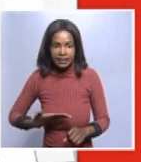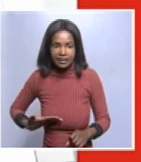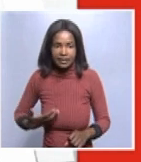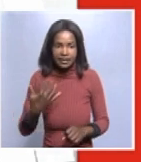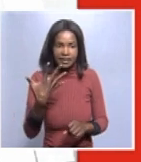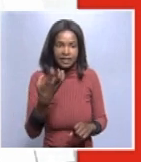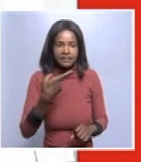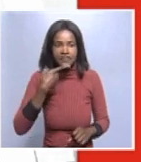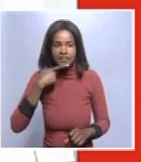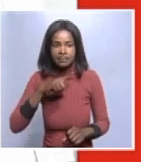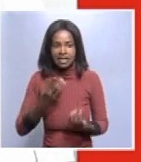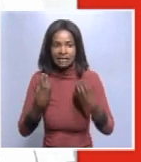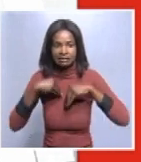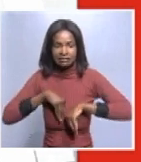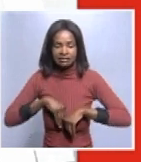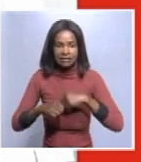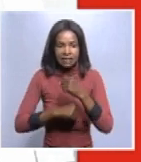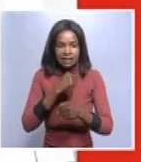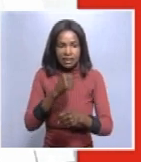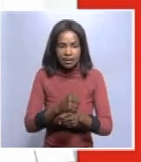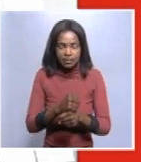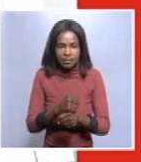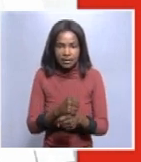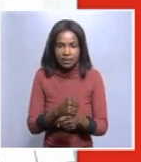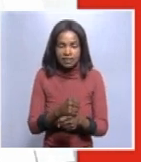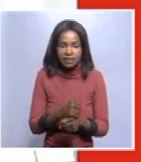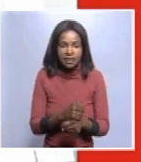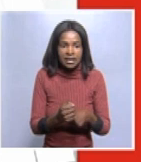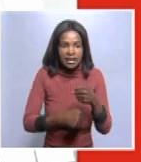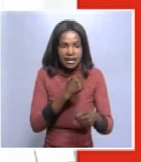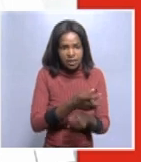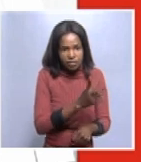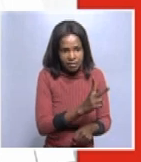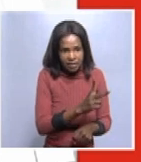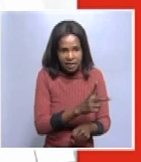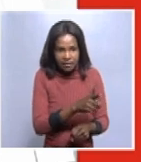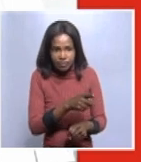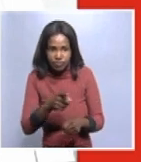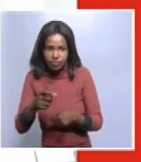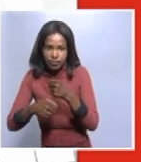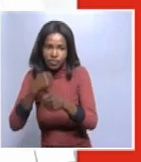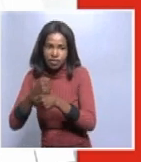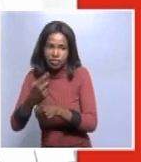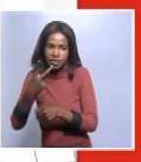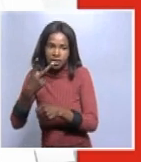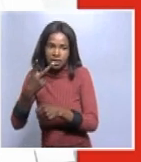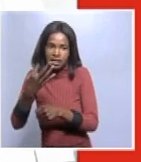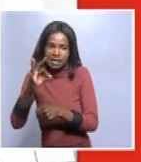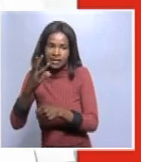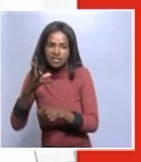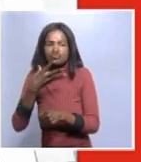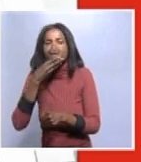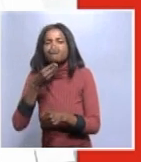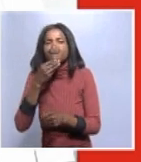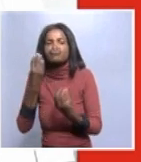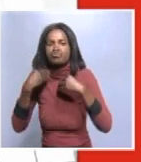50 males. The age ranges from 2 years to 96 years and the cases as follows.